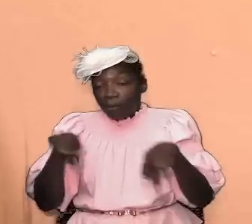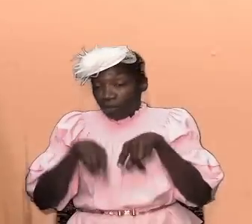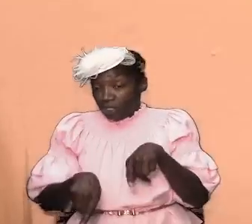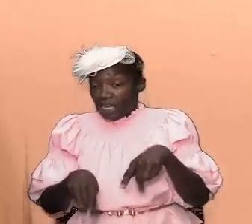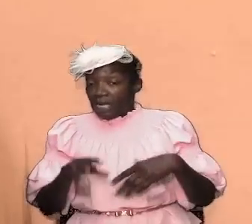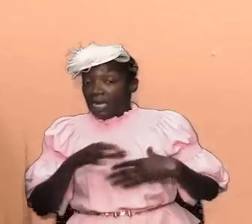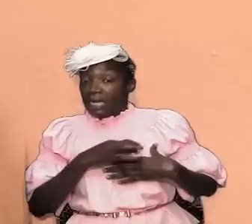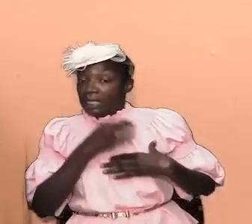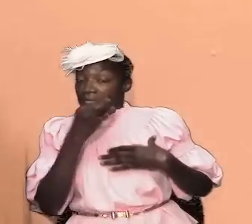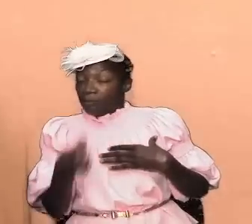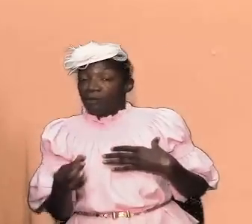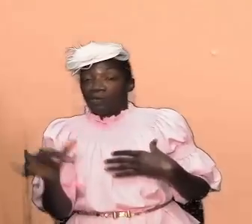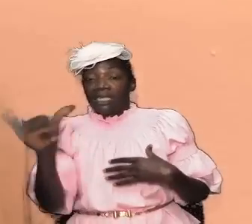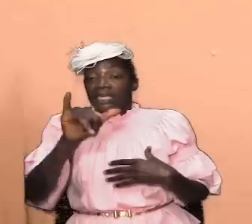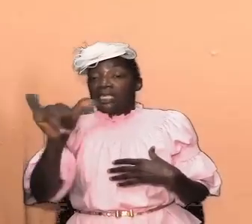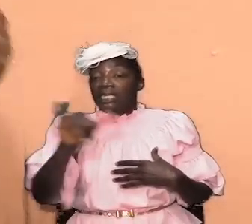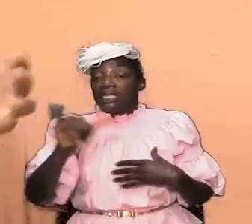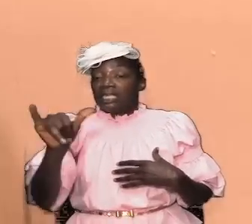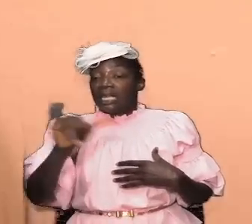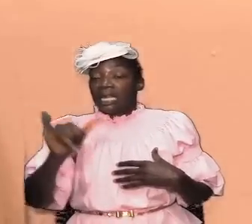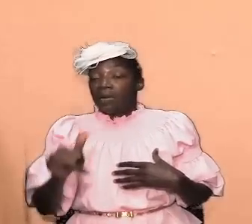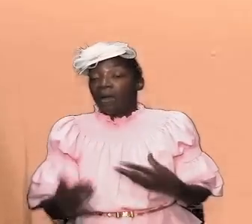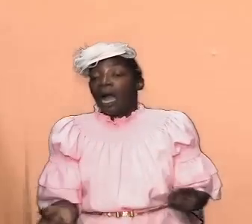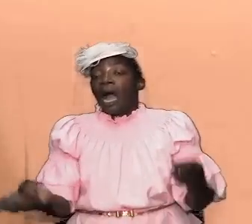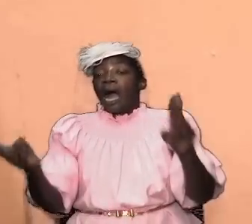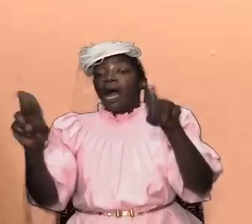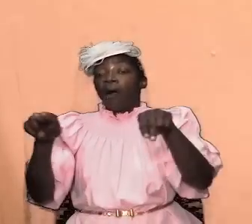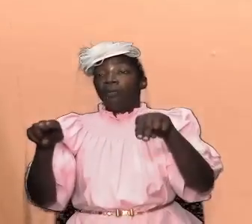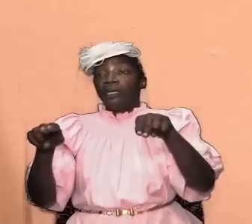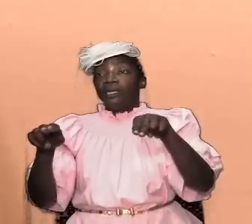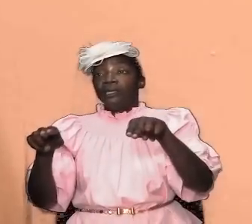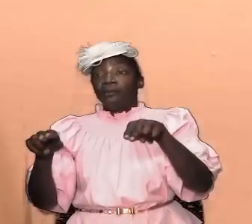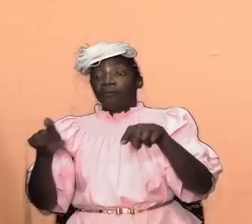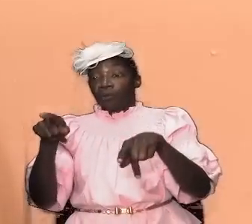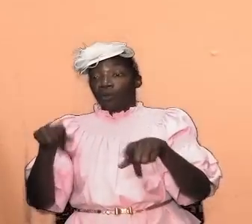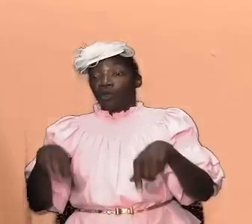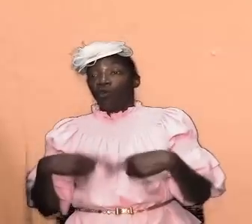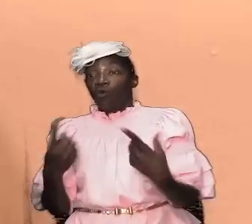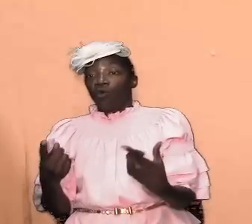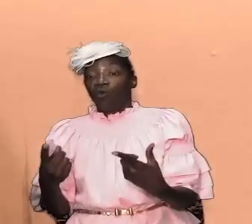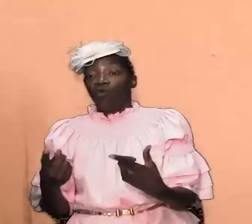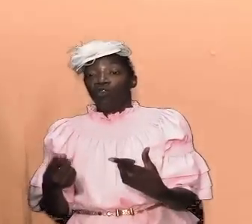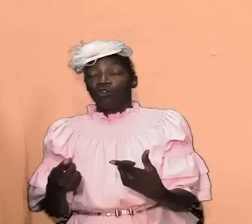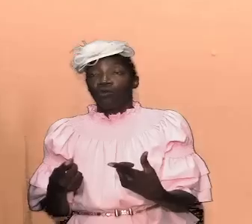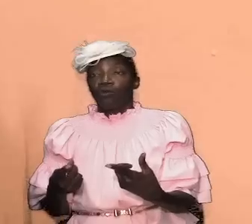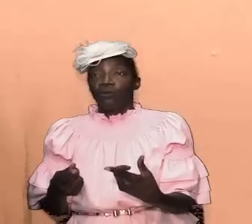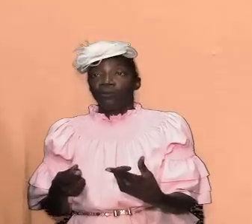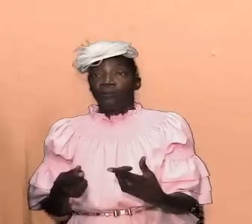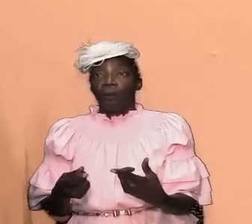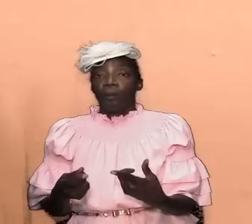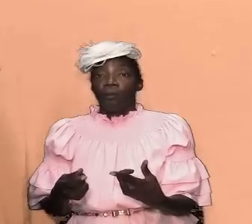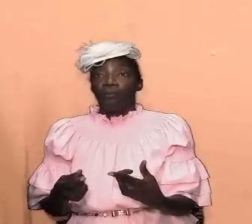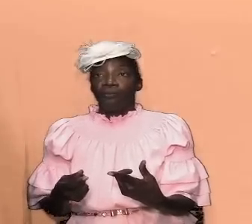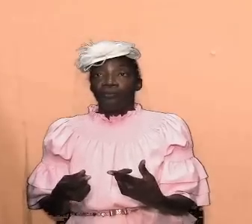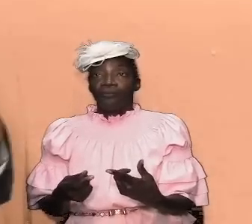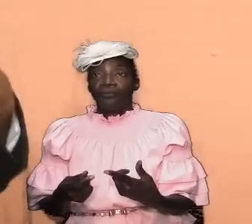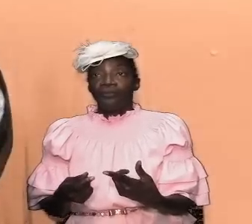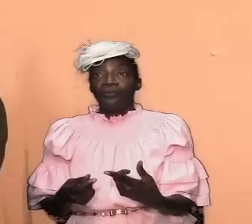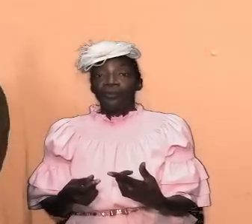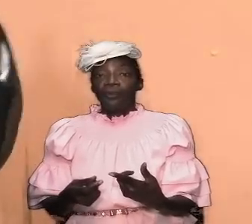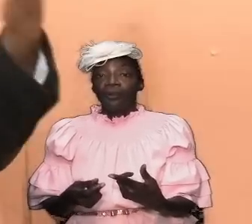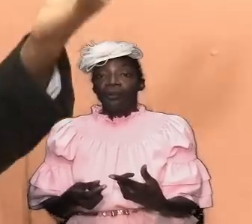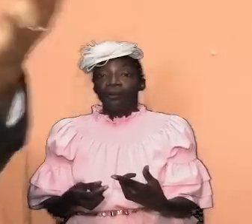the very same things are happening if you go to those and i'm not even talking about christianity now